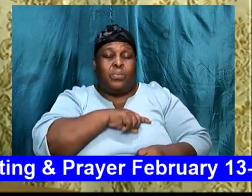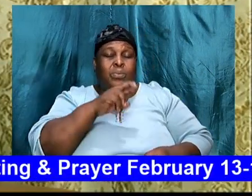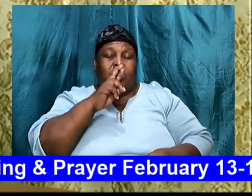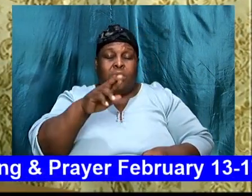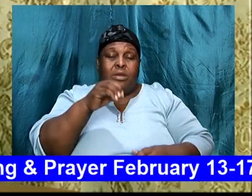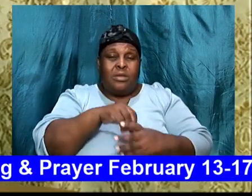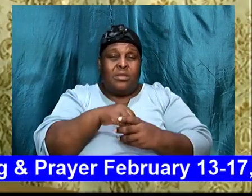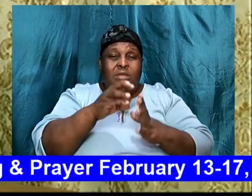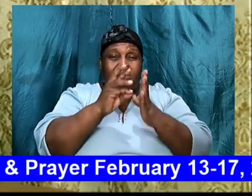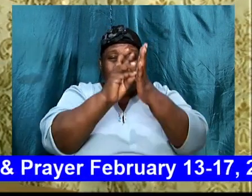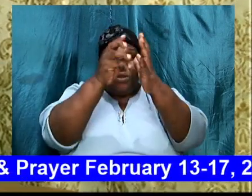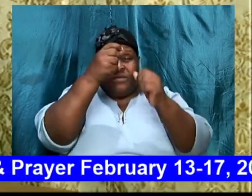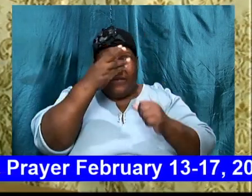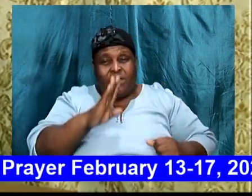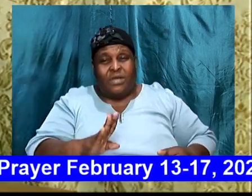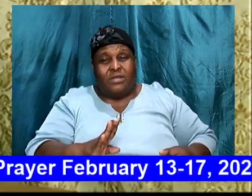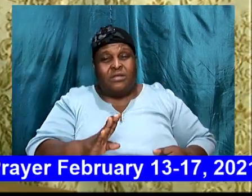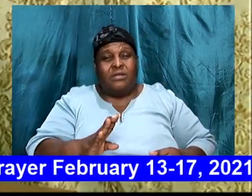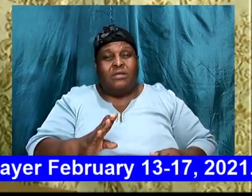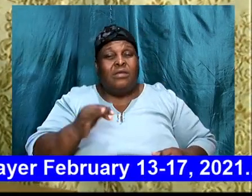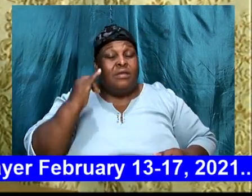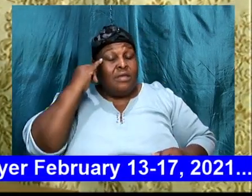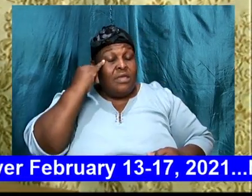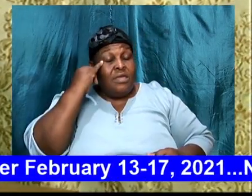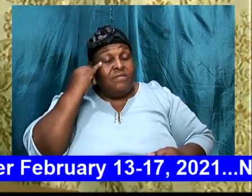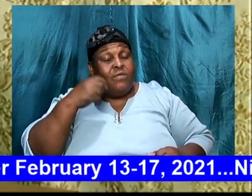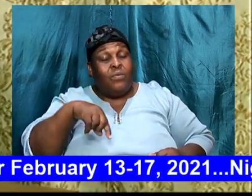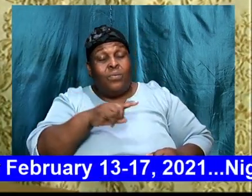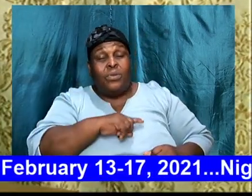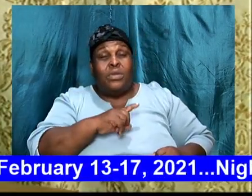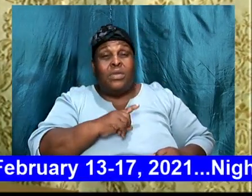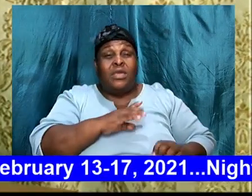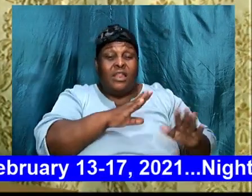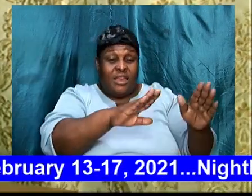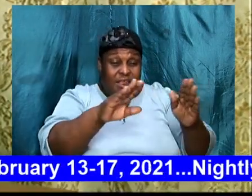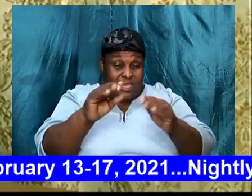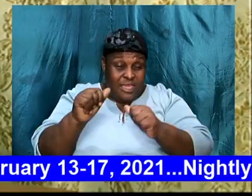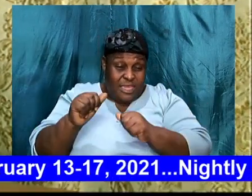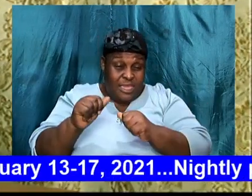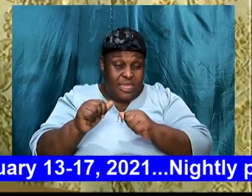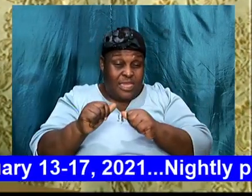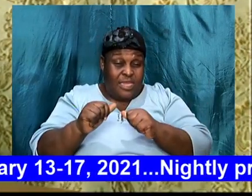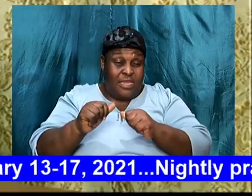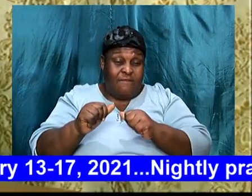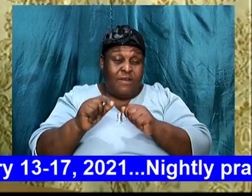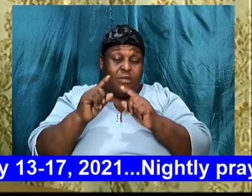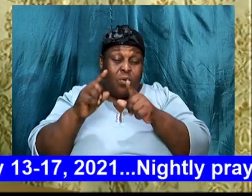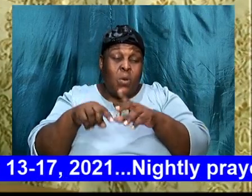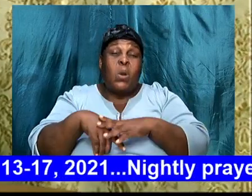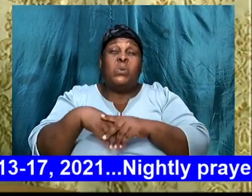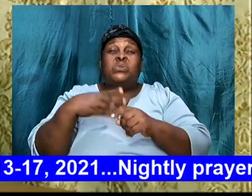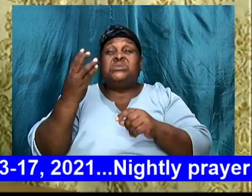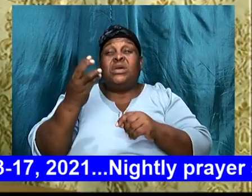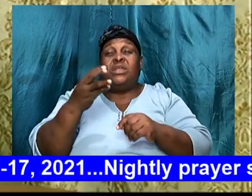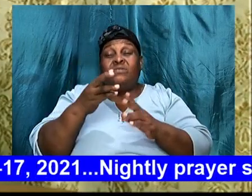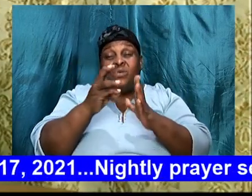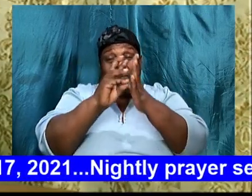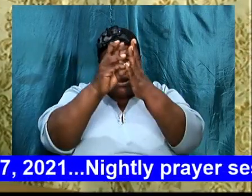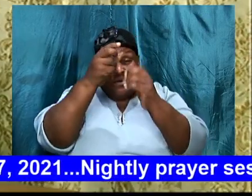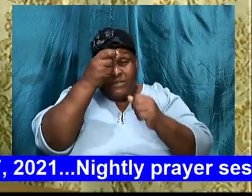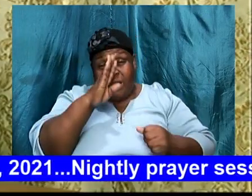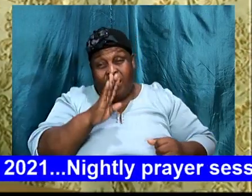mention, that if we go, outside of God's will, Genesis chapter, 16,